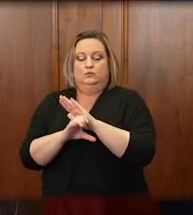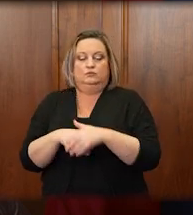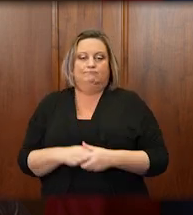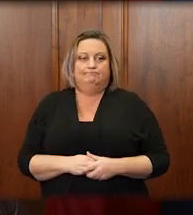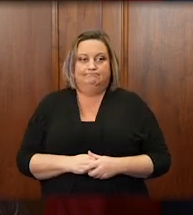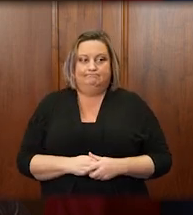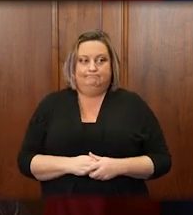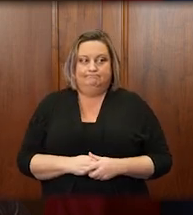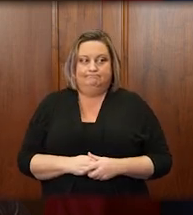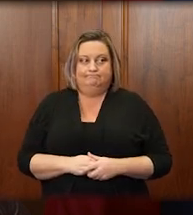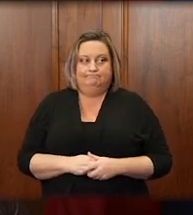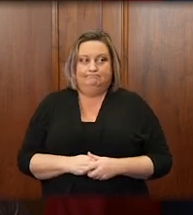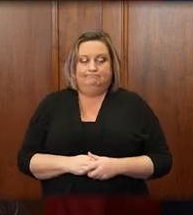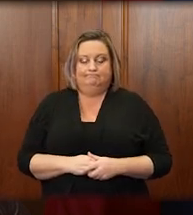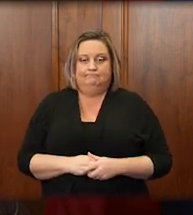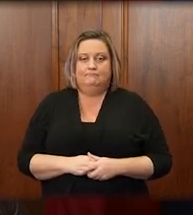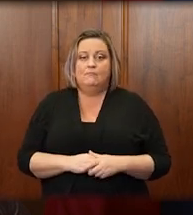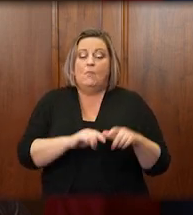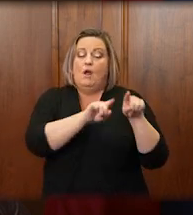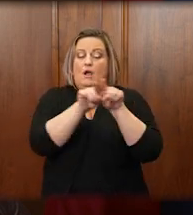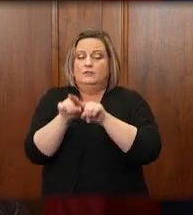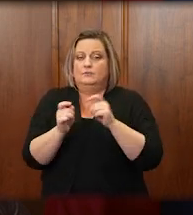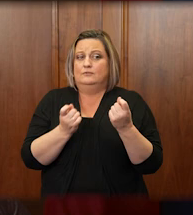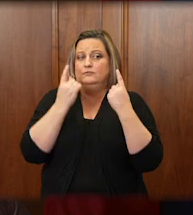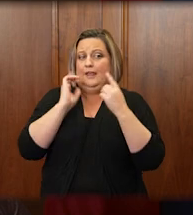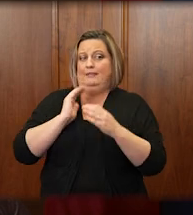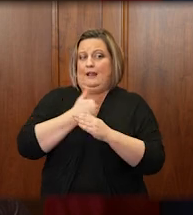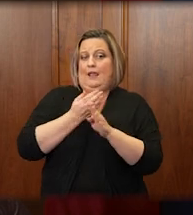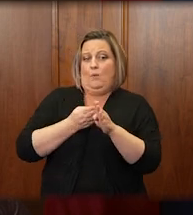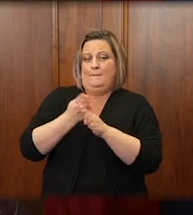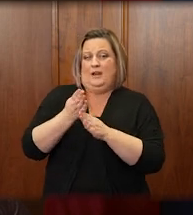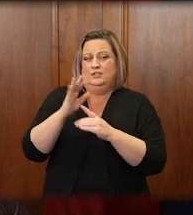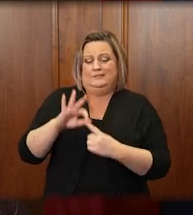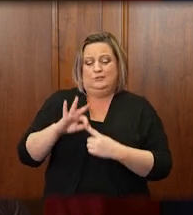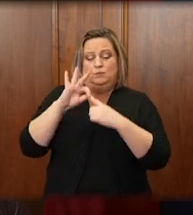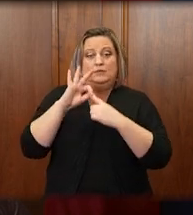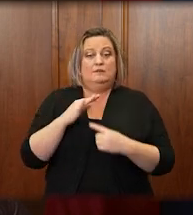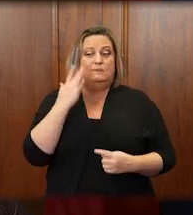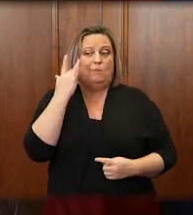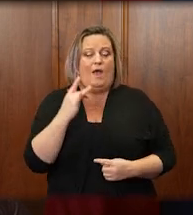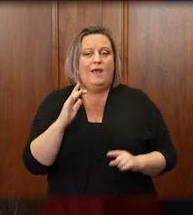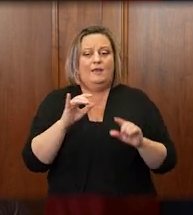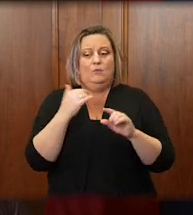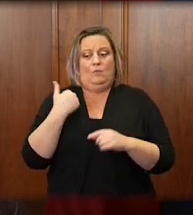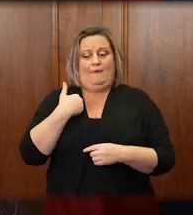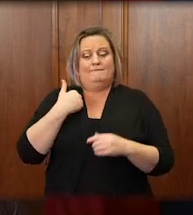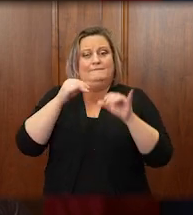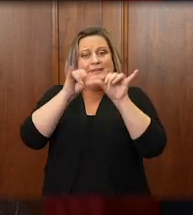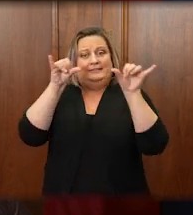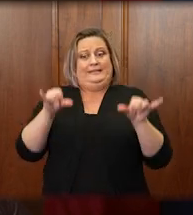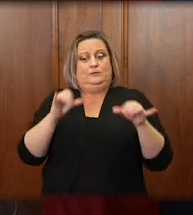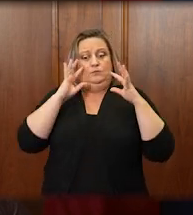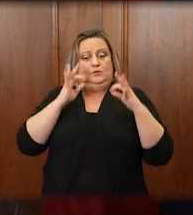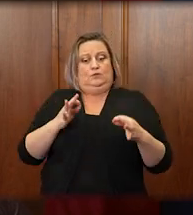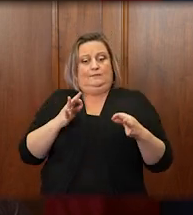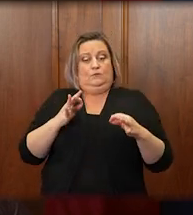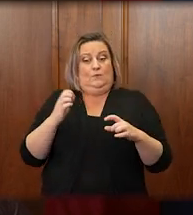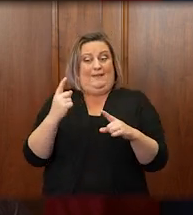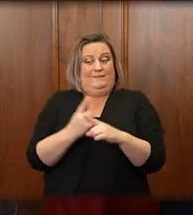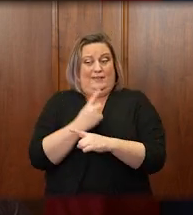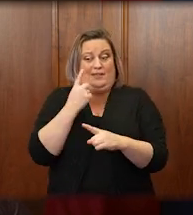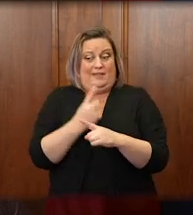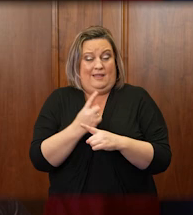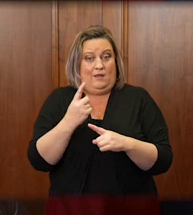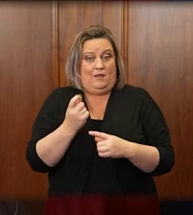I would also point out that our branch may be unique in that it has a system to determine whether we have the right number of judges